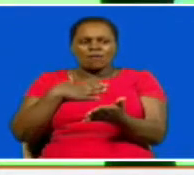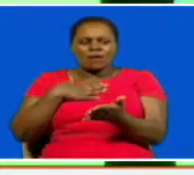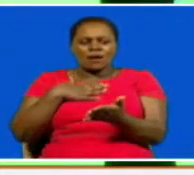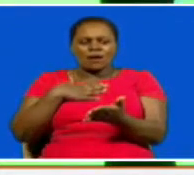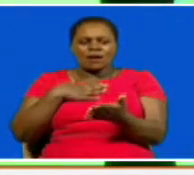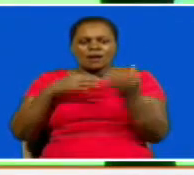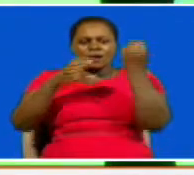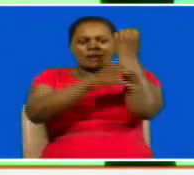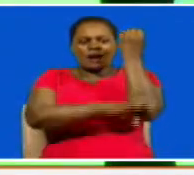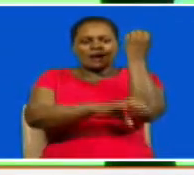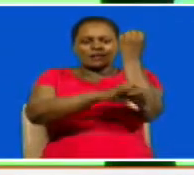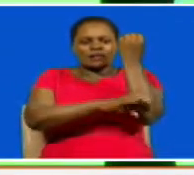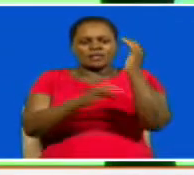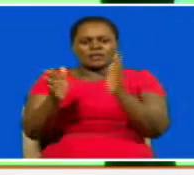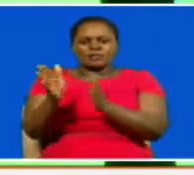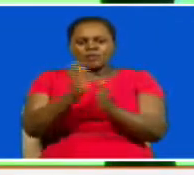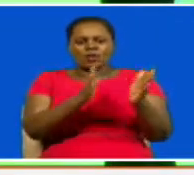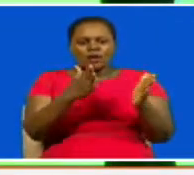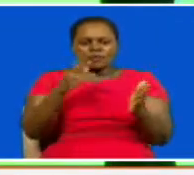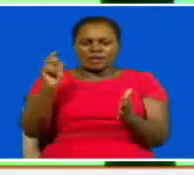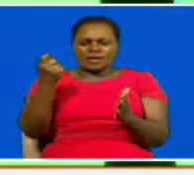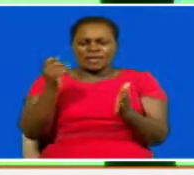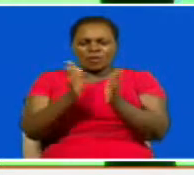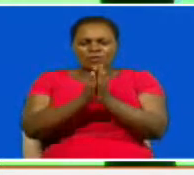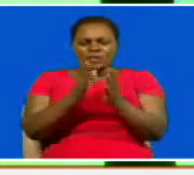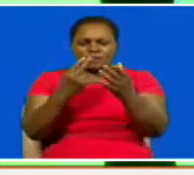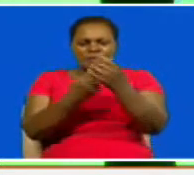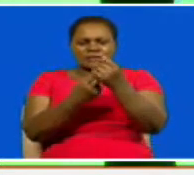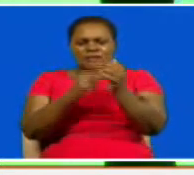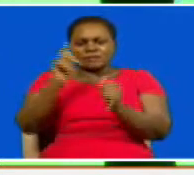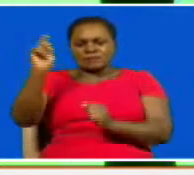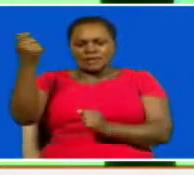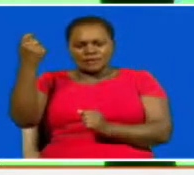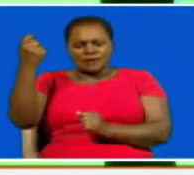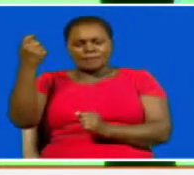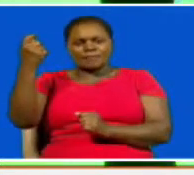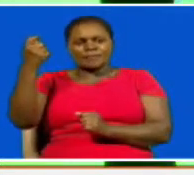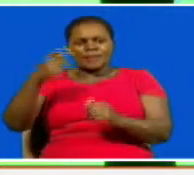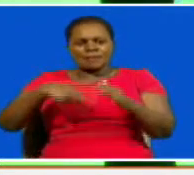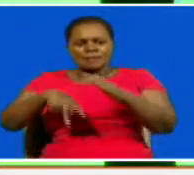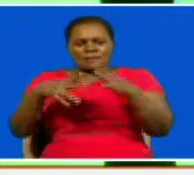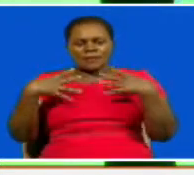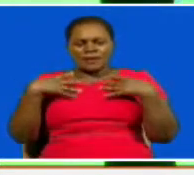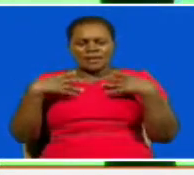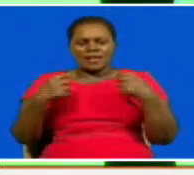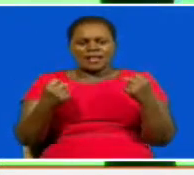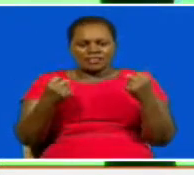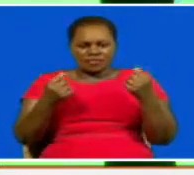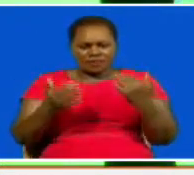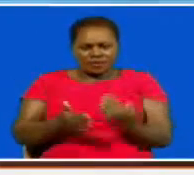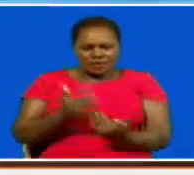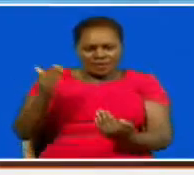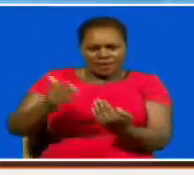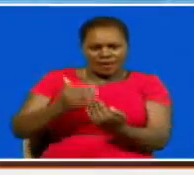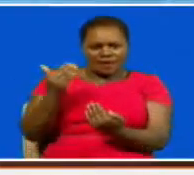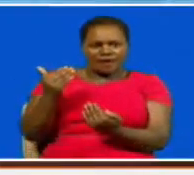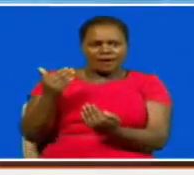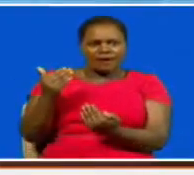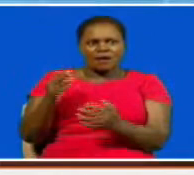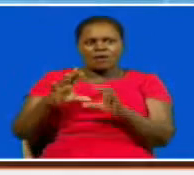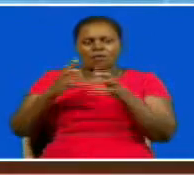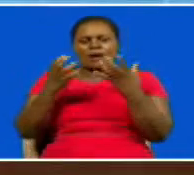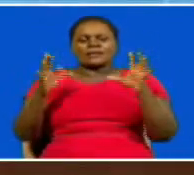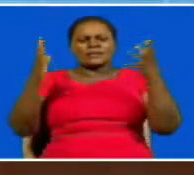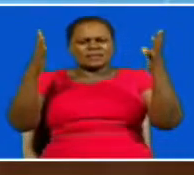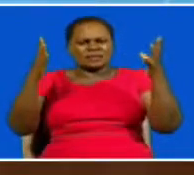uh to kenya and our partnership with kenya for uh primary health care as the